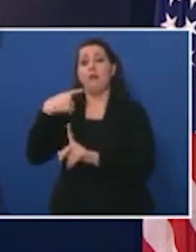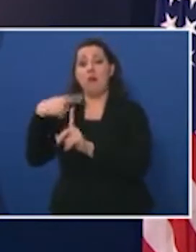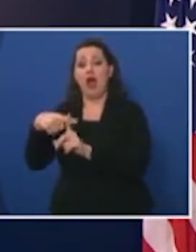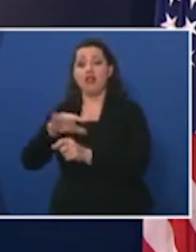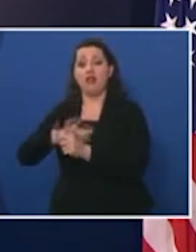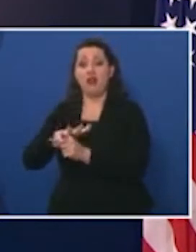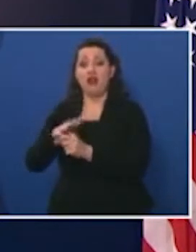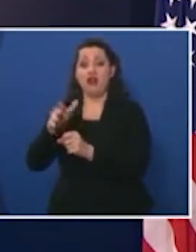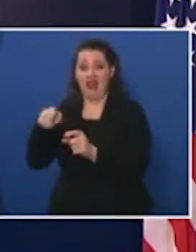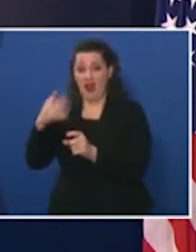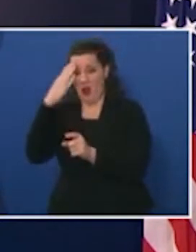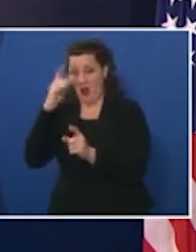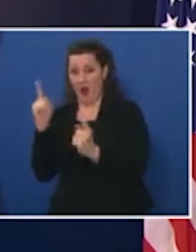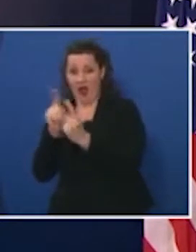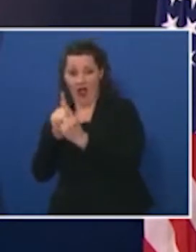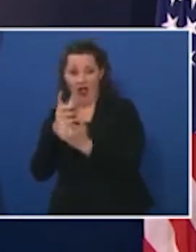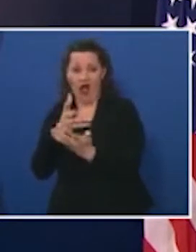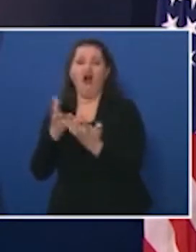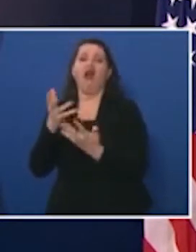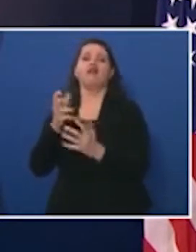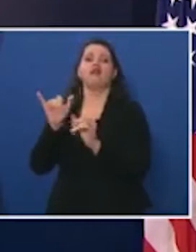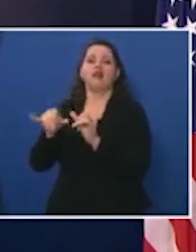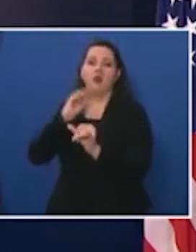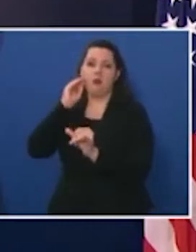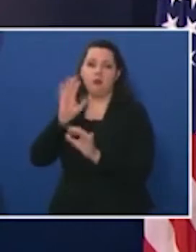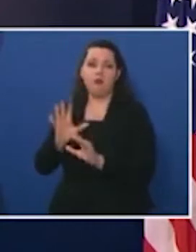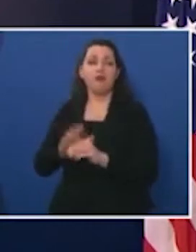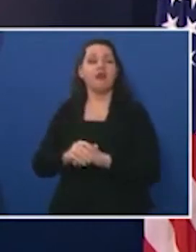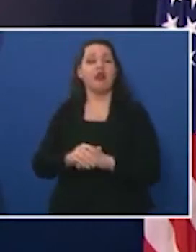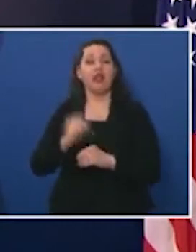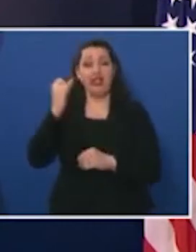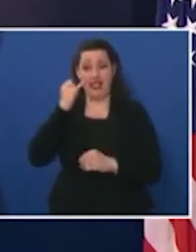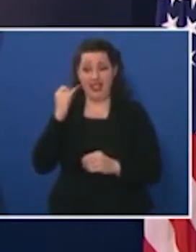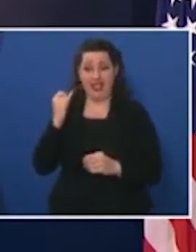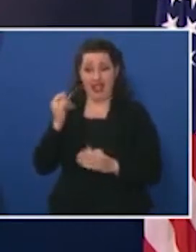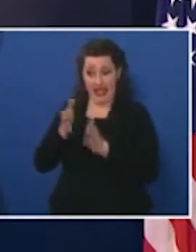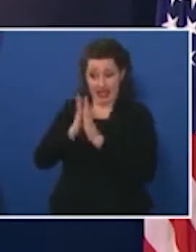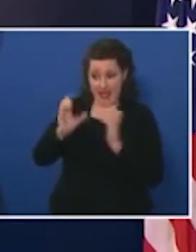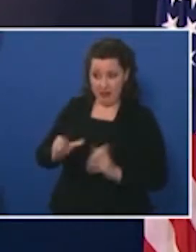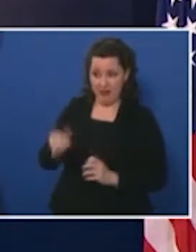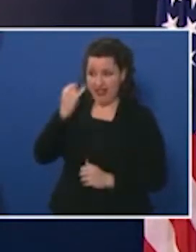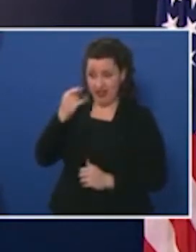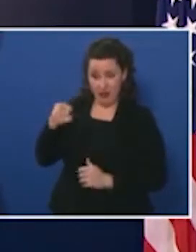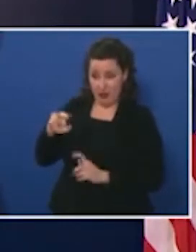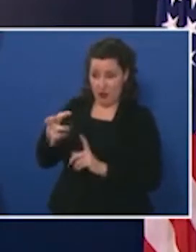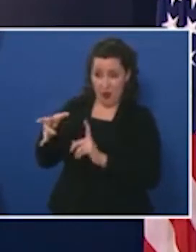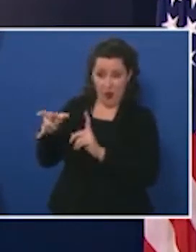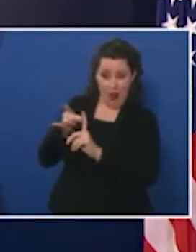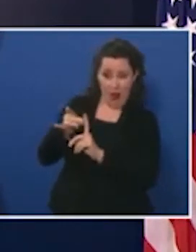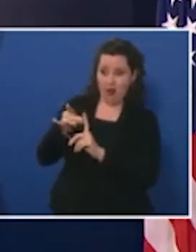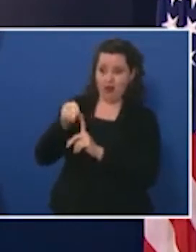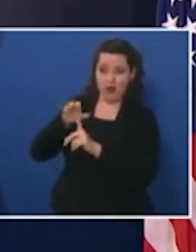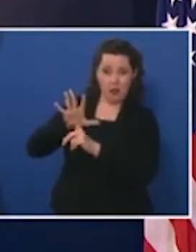and asking customers not to enter the facility if they have been in close contact with a confirmed case in the last 14 days